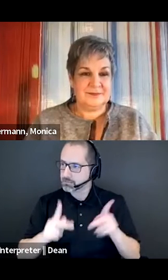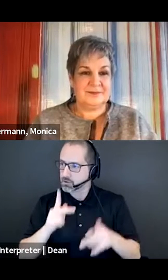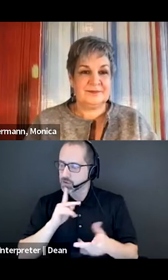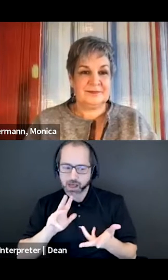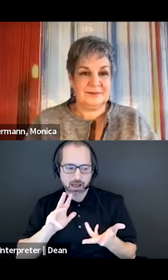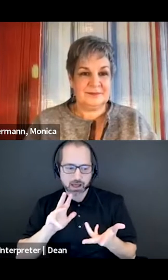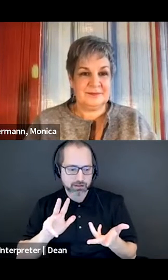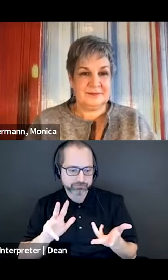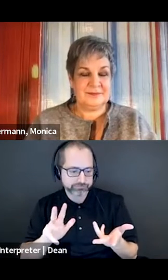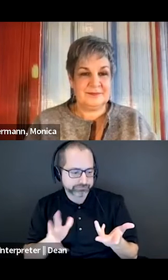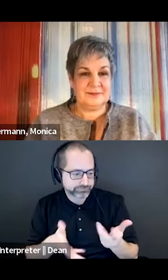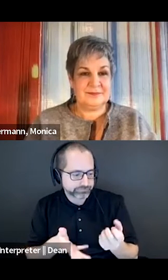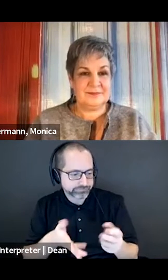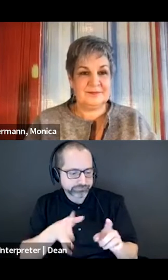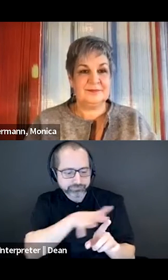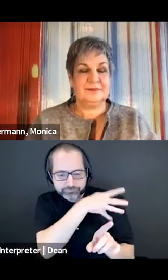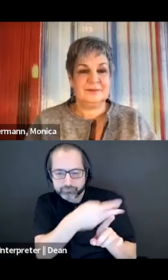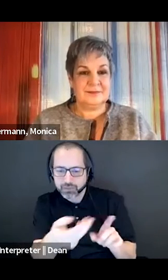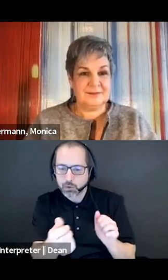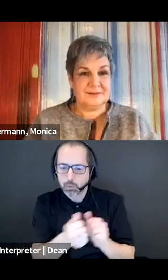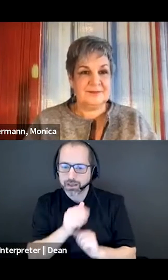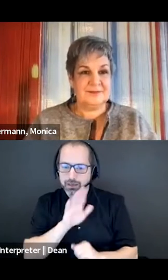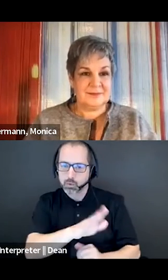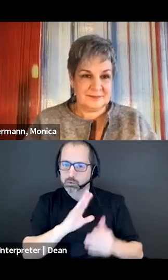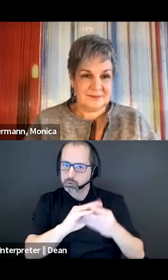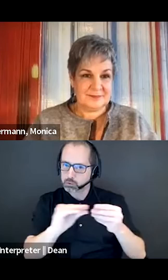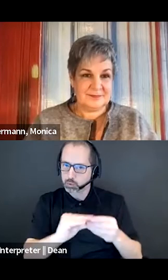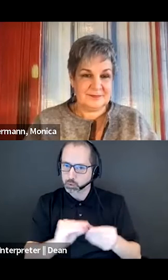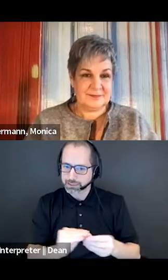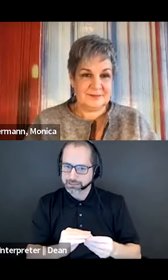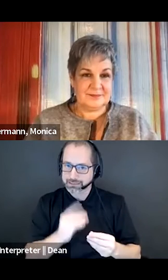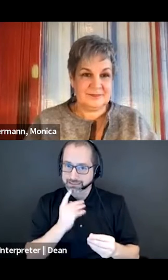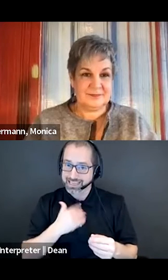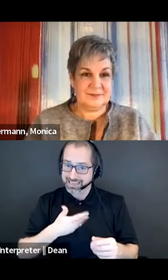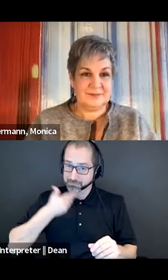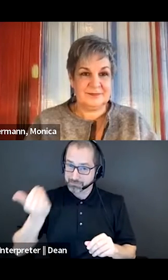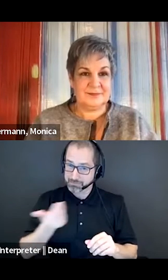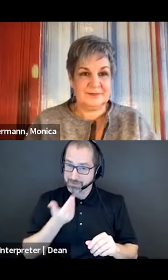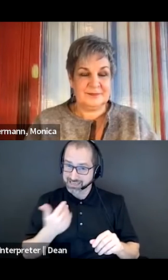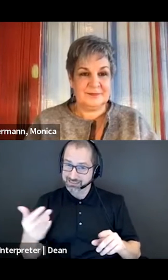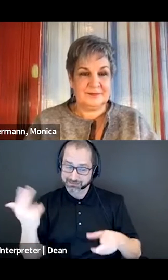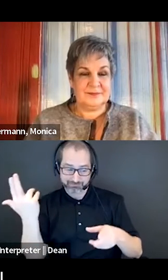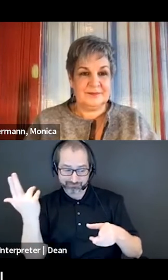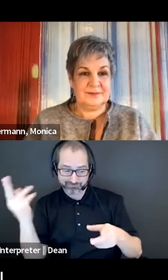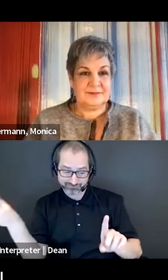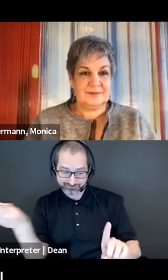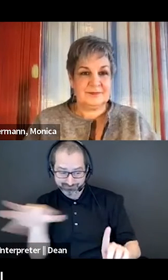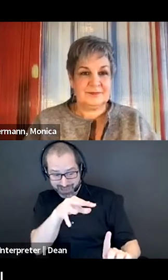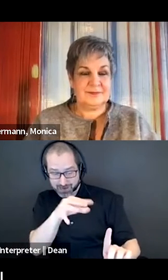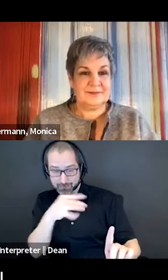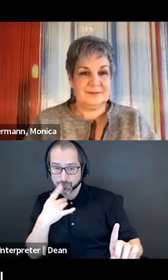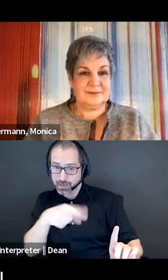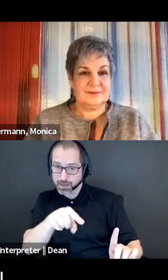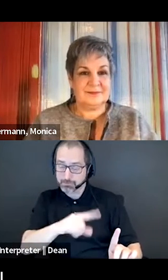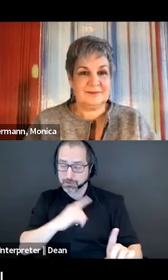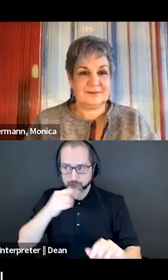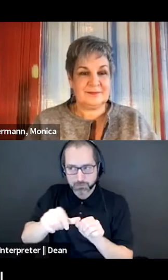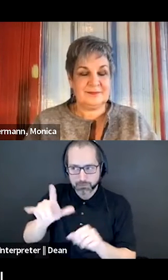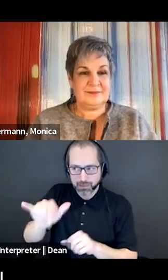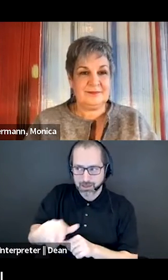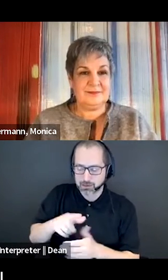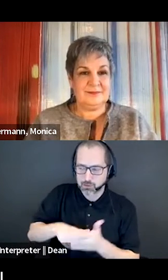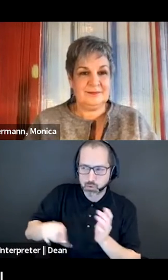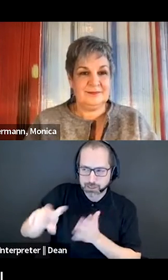highlight them in the best of light? So, to remember that, even though you may be inspired by a certain thing, is what you're saying is inspirational,